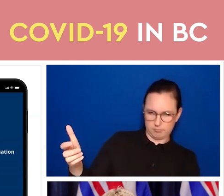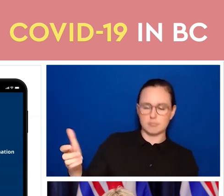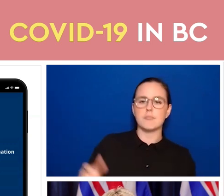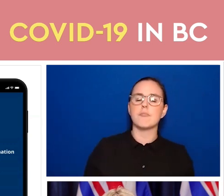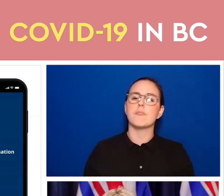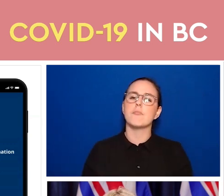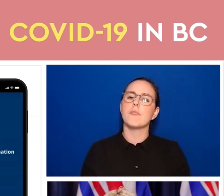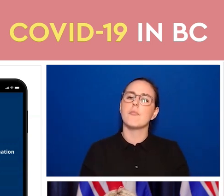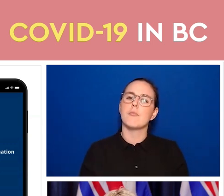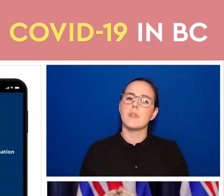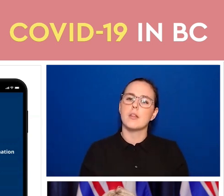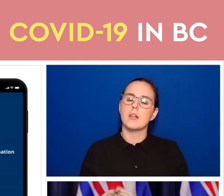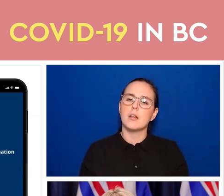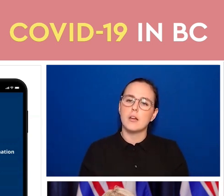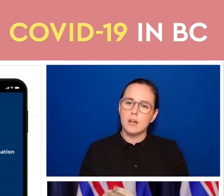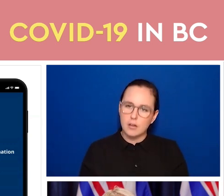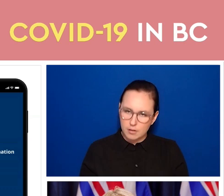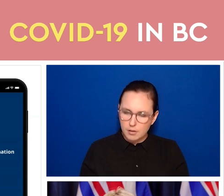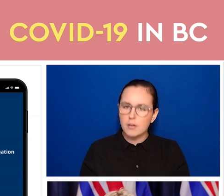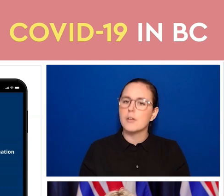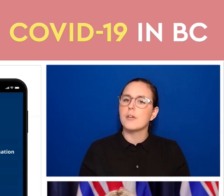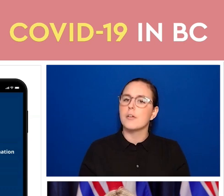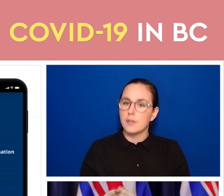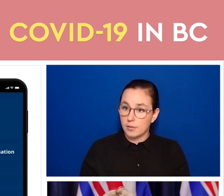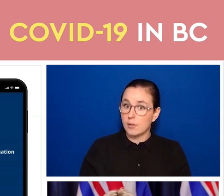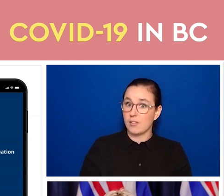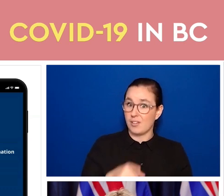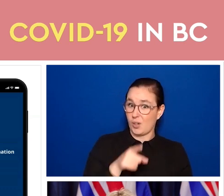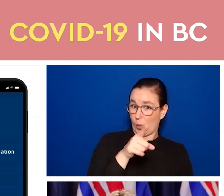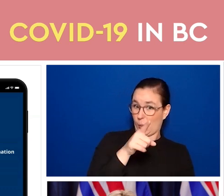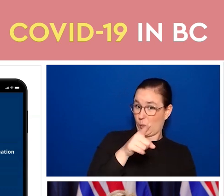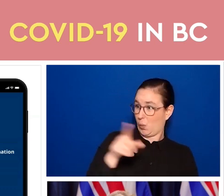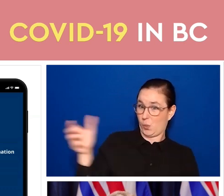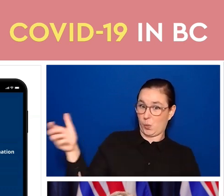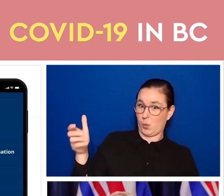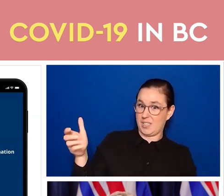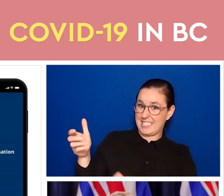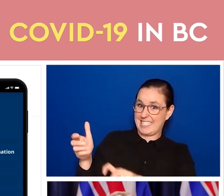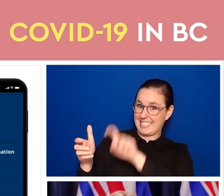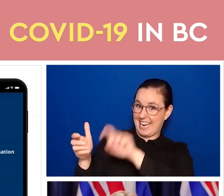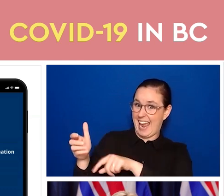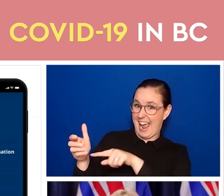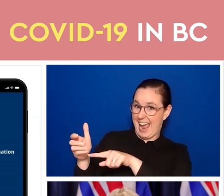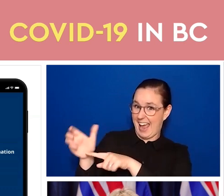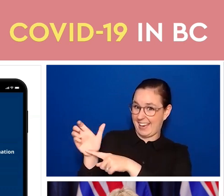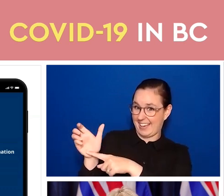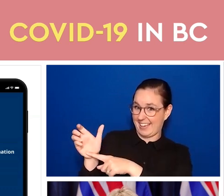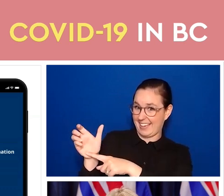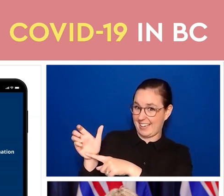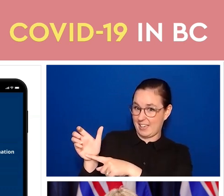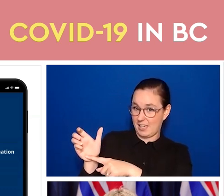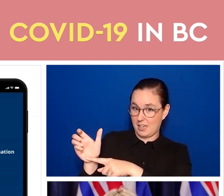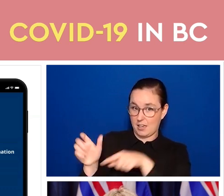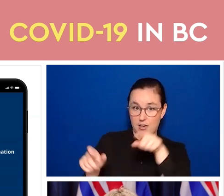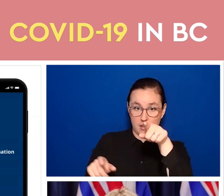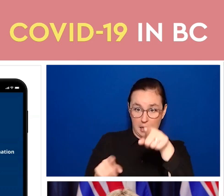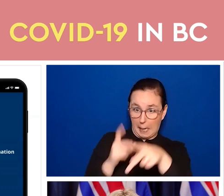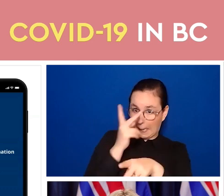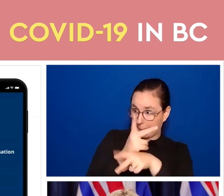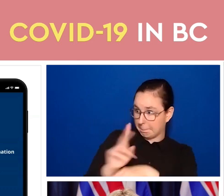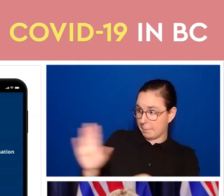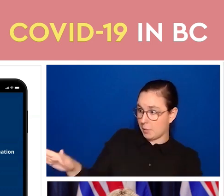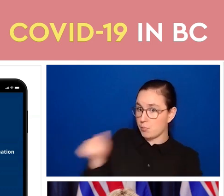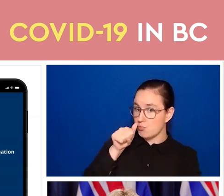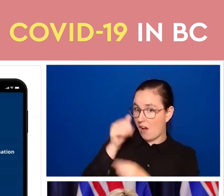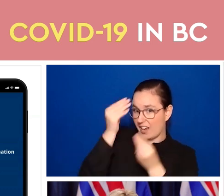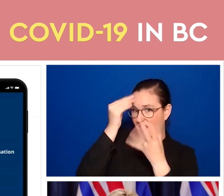talk a bit more about it, allows you to scan, but doesn't collect or store any information. Or you can continue to verify it